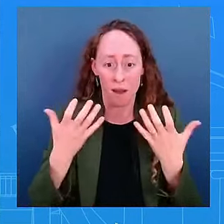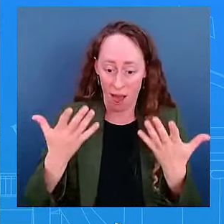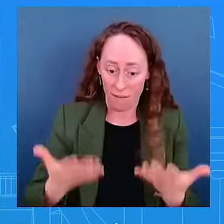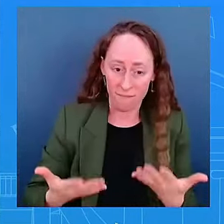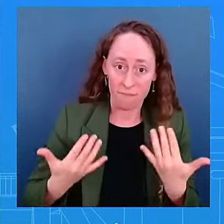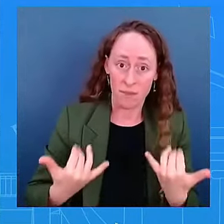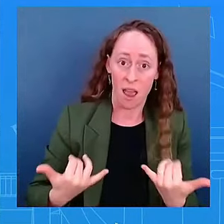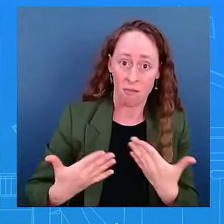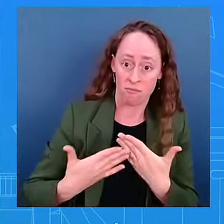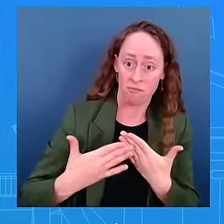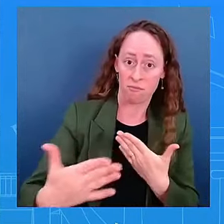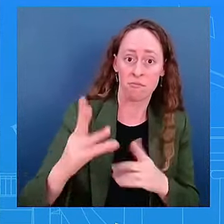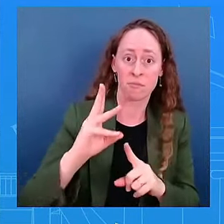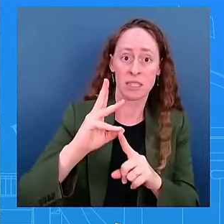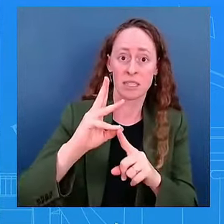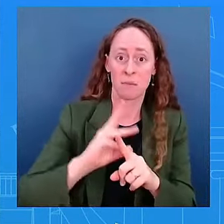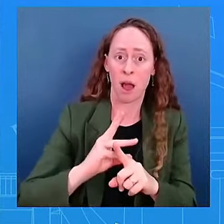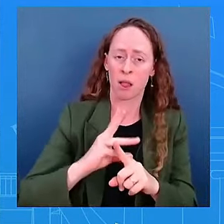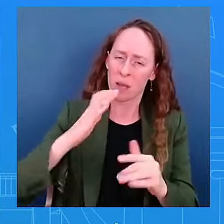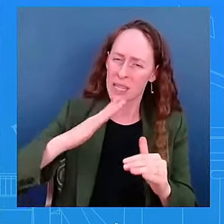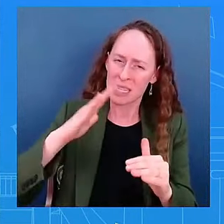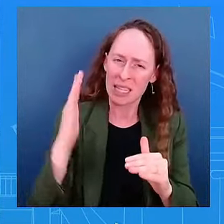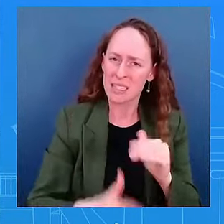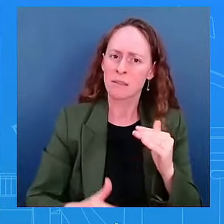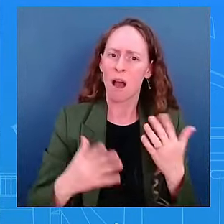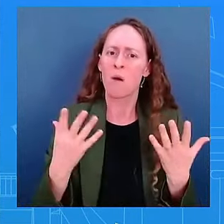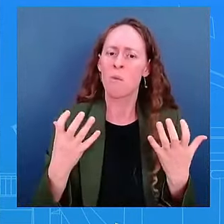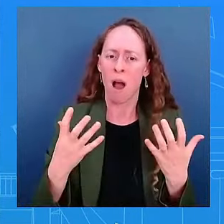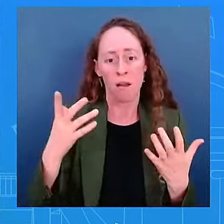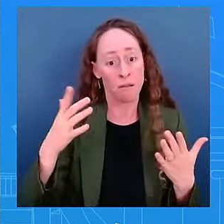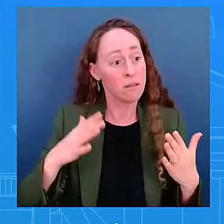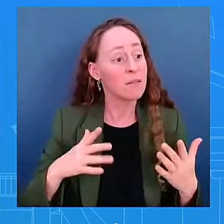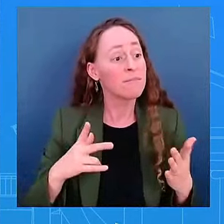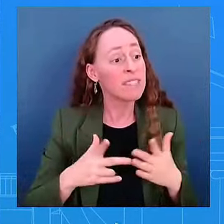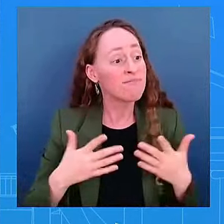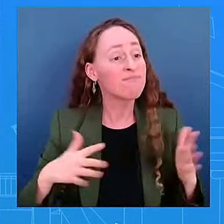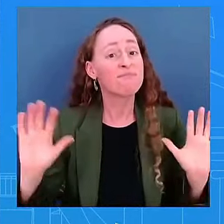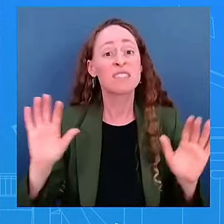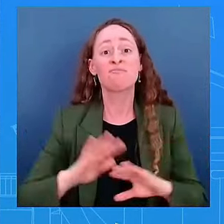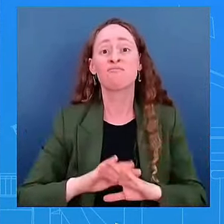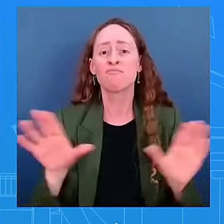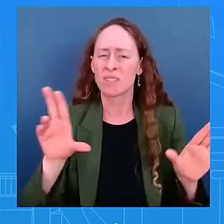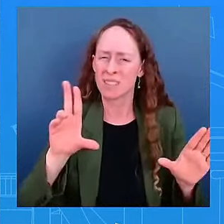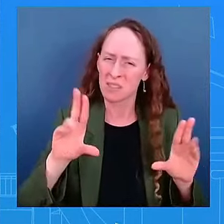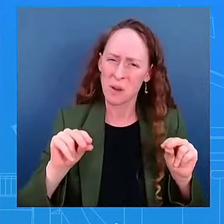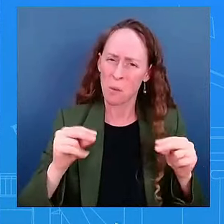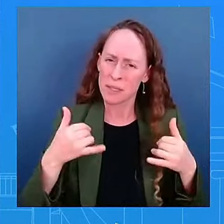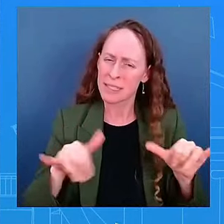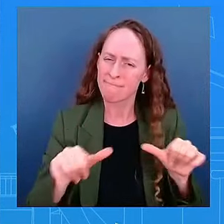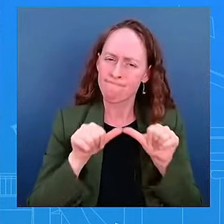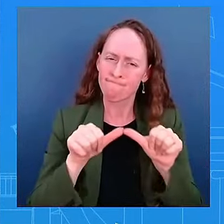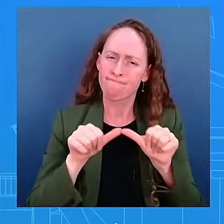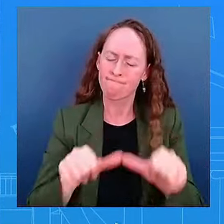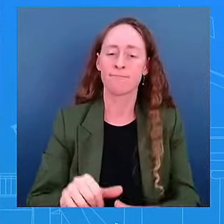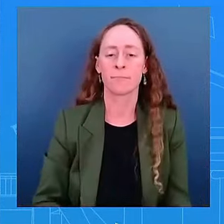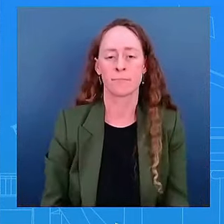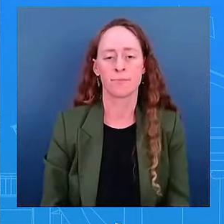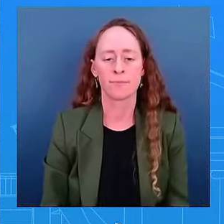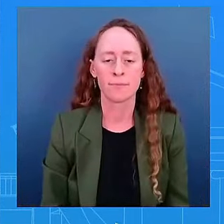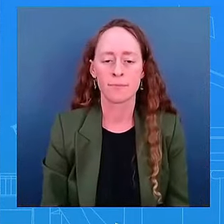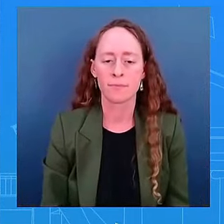still going to work on this. It doesn't stop. Okay, Michael. Thanks, Green. A few days before the president